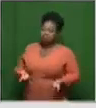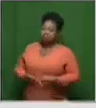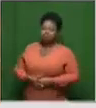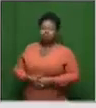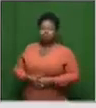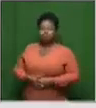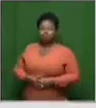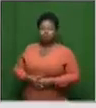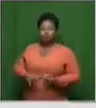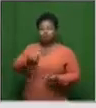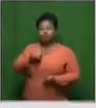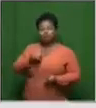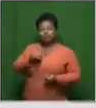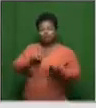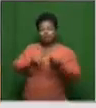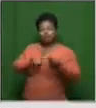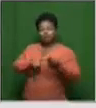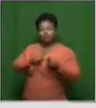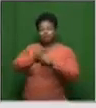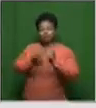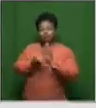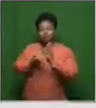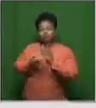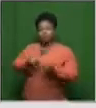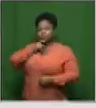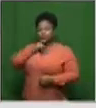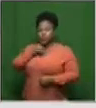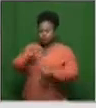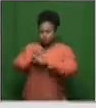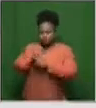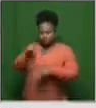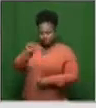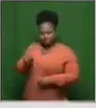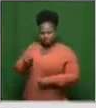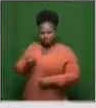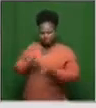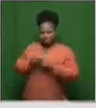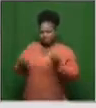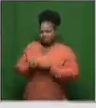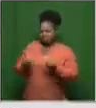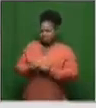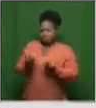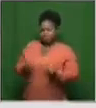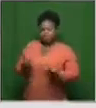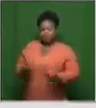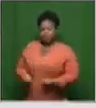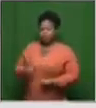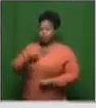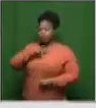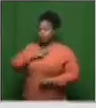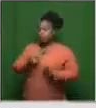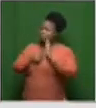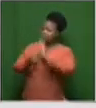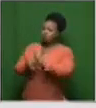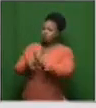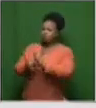messenger RNA technology to develop a COVID-19 vaccine is something new. And it has shown that actually you